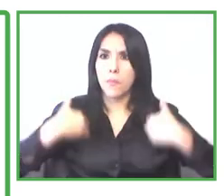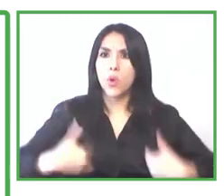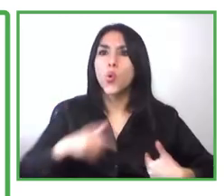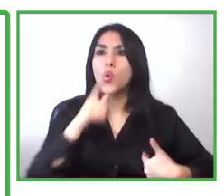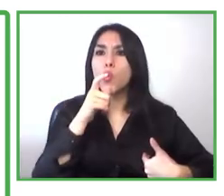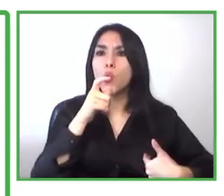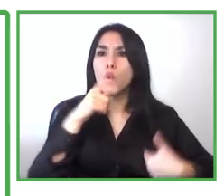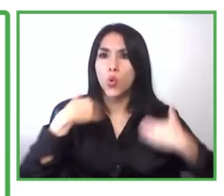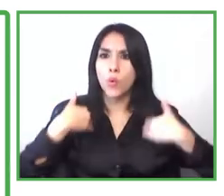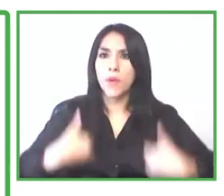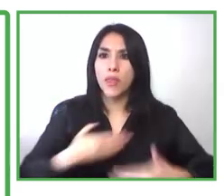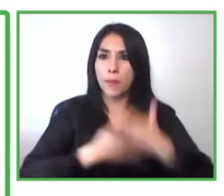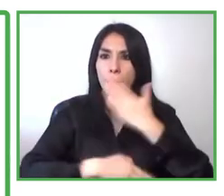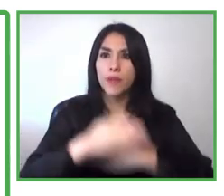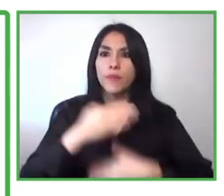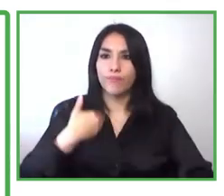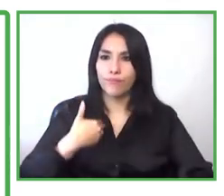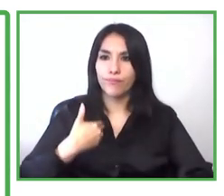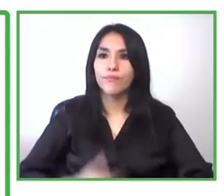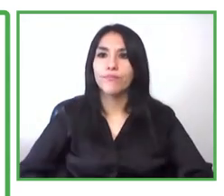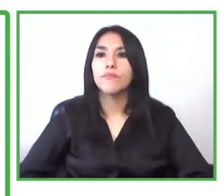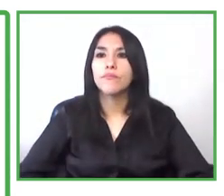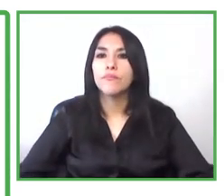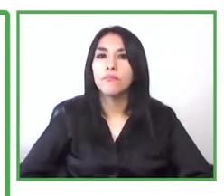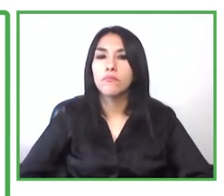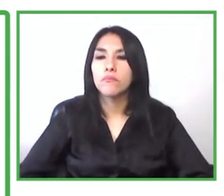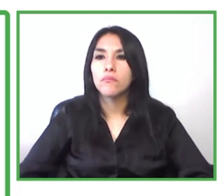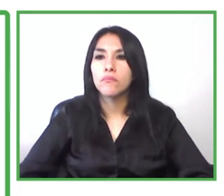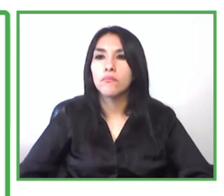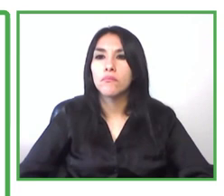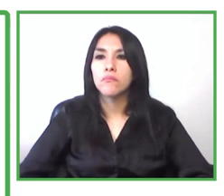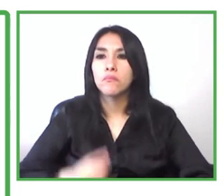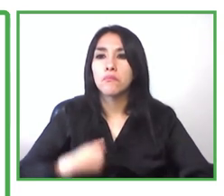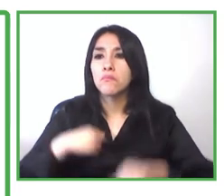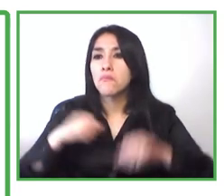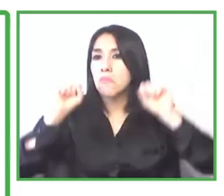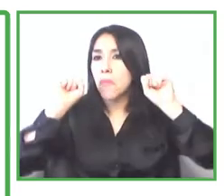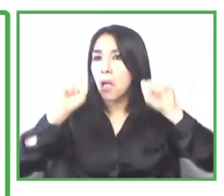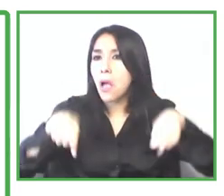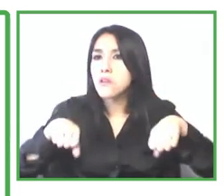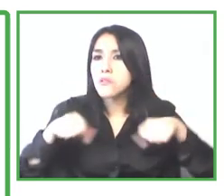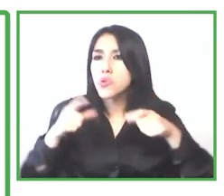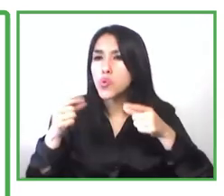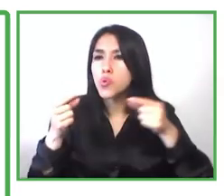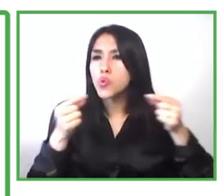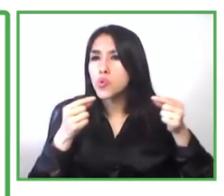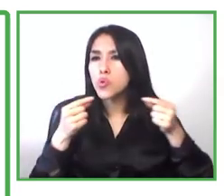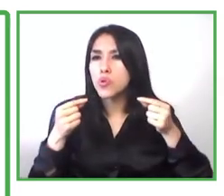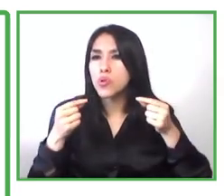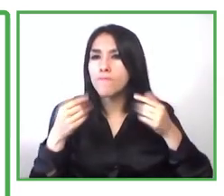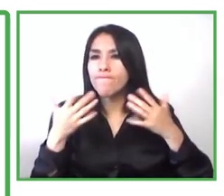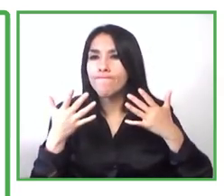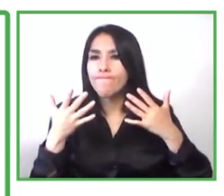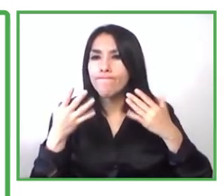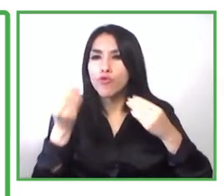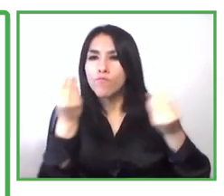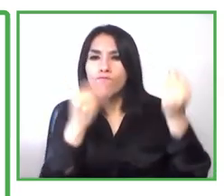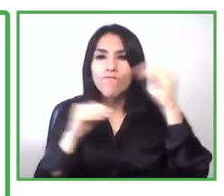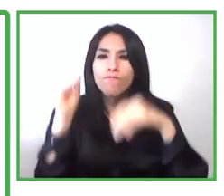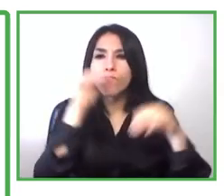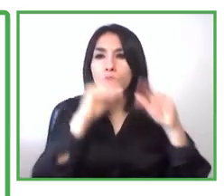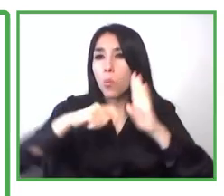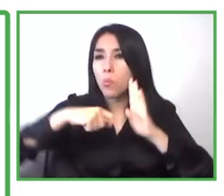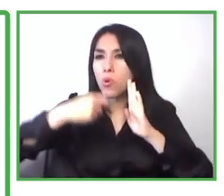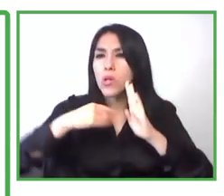persons with disability yeah uh when we talk about uh uh as of today